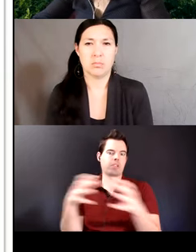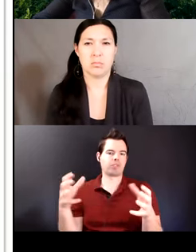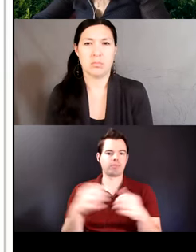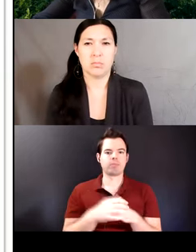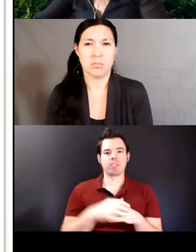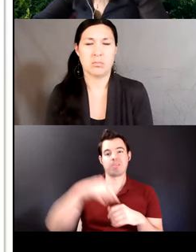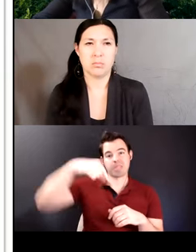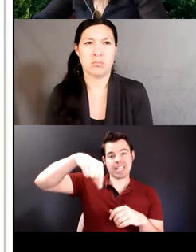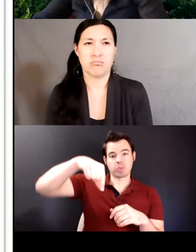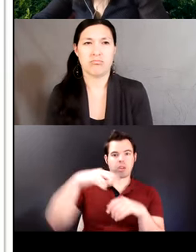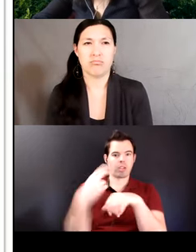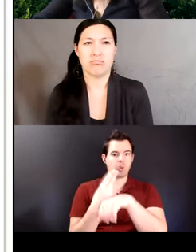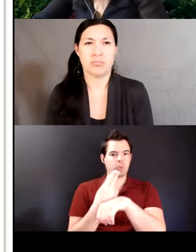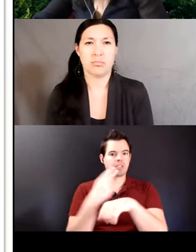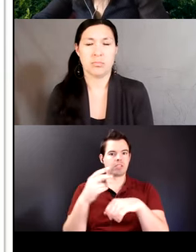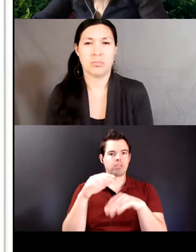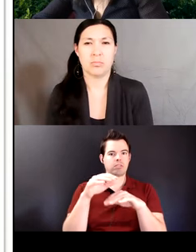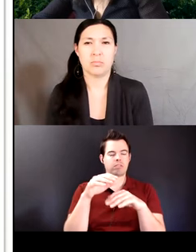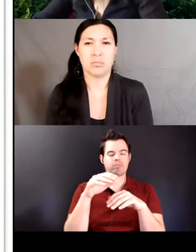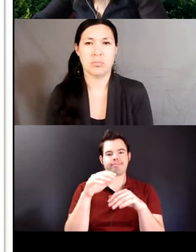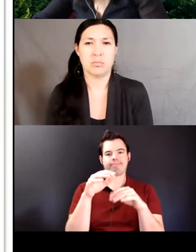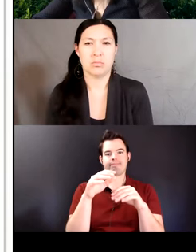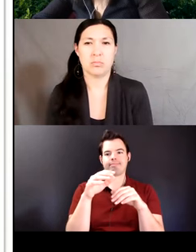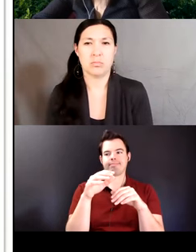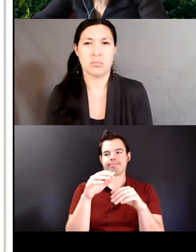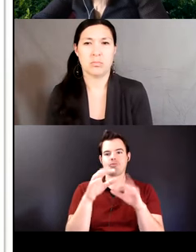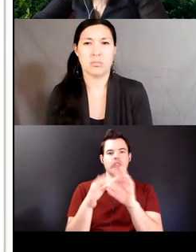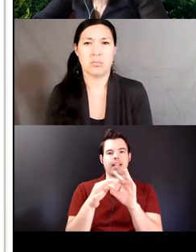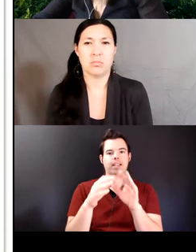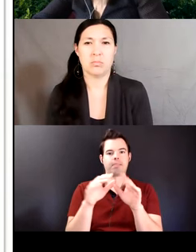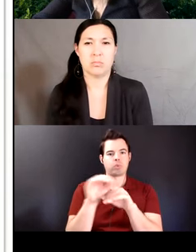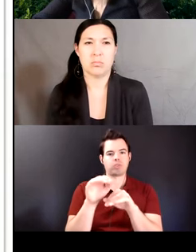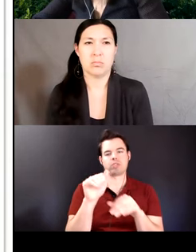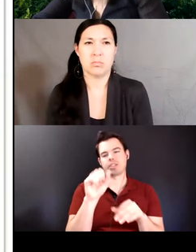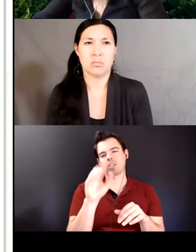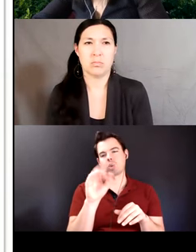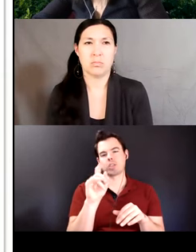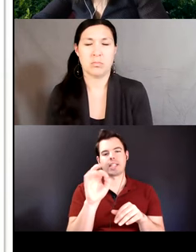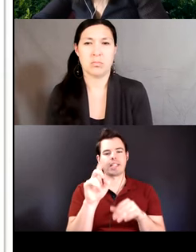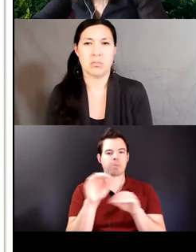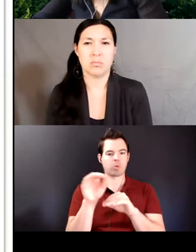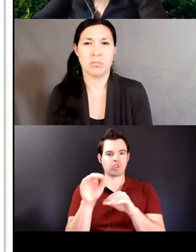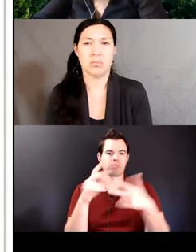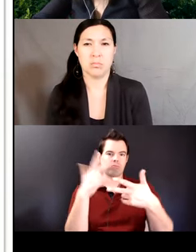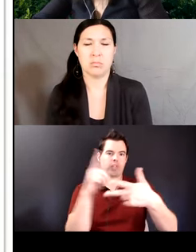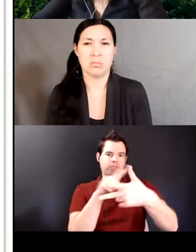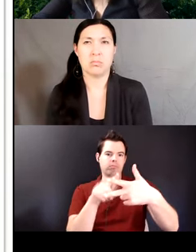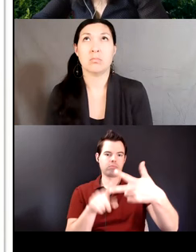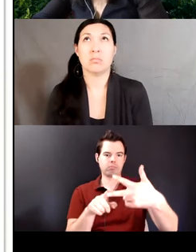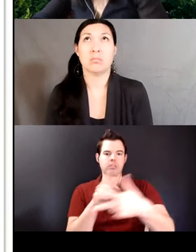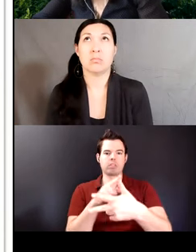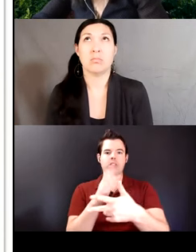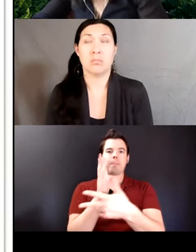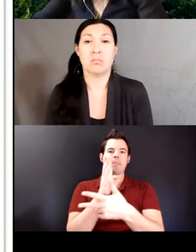has three types of associated motion prior concurrent and subsequent prior and concurrent motion is expressed by both